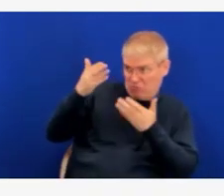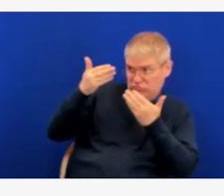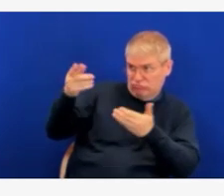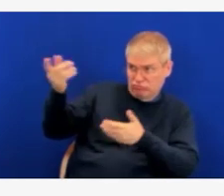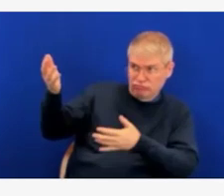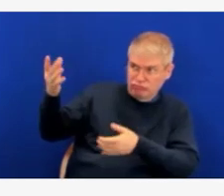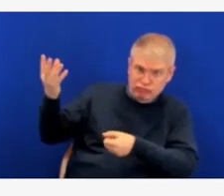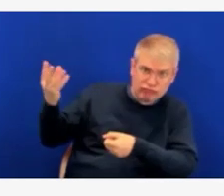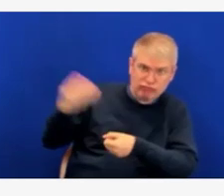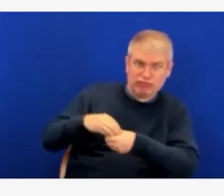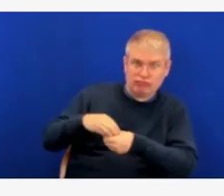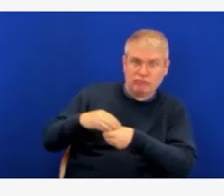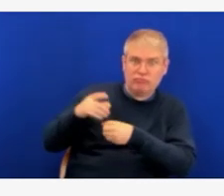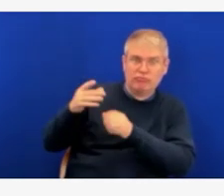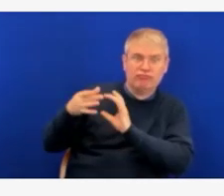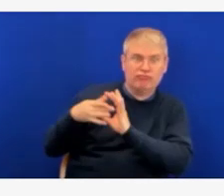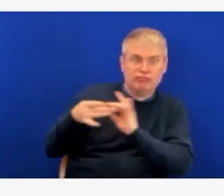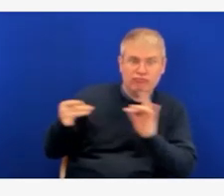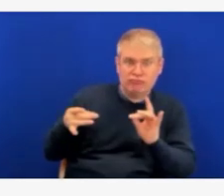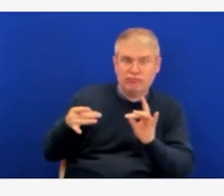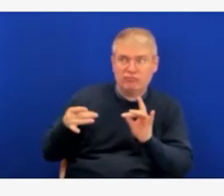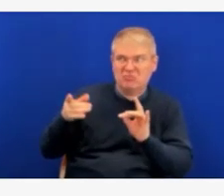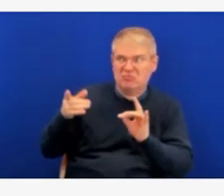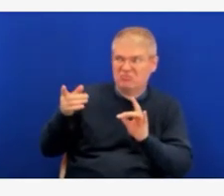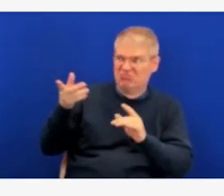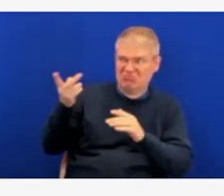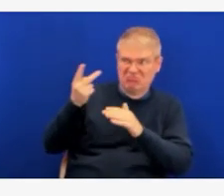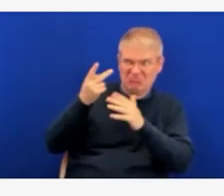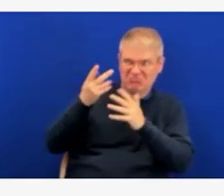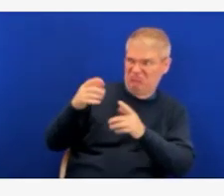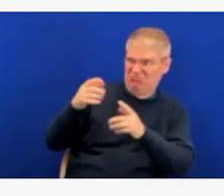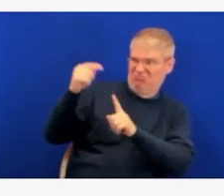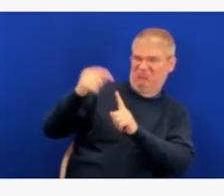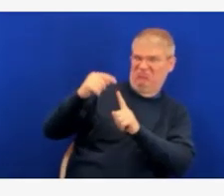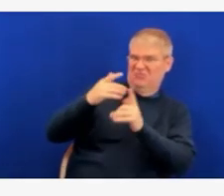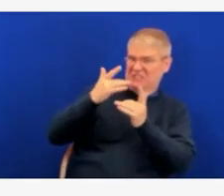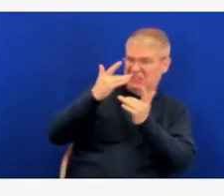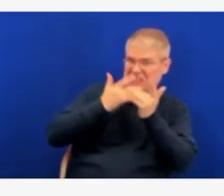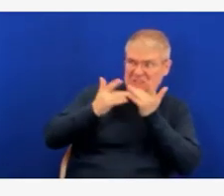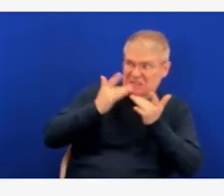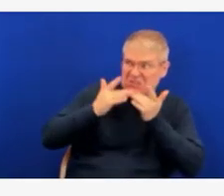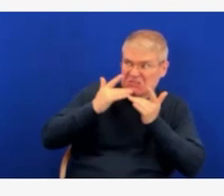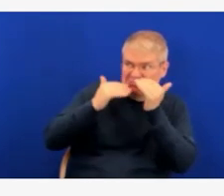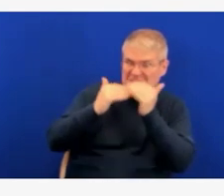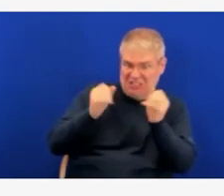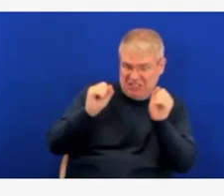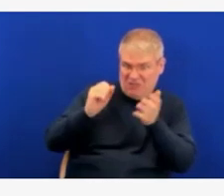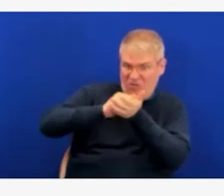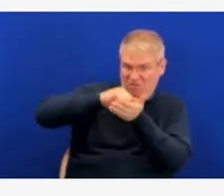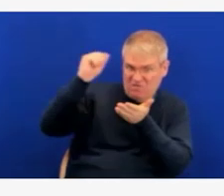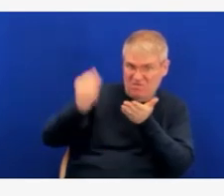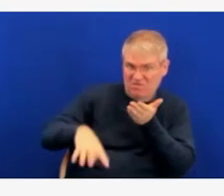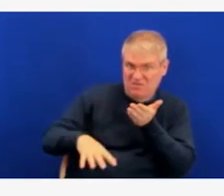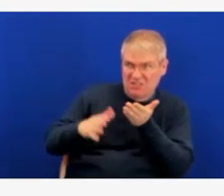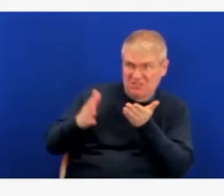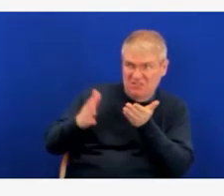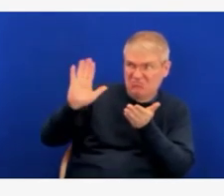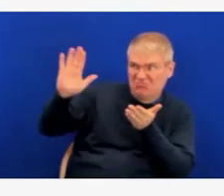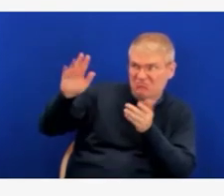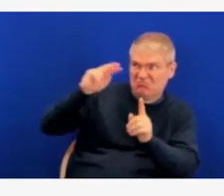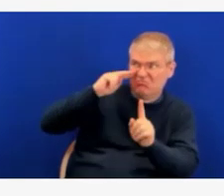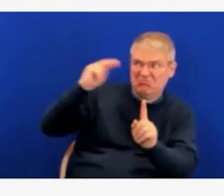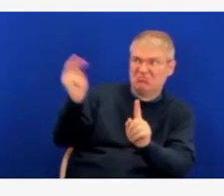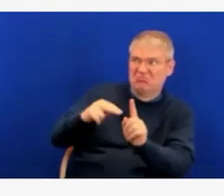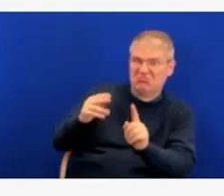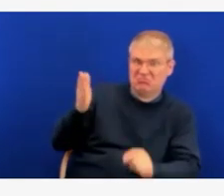moving out of crisis standards of care, but we have a little ways to go yet with some pressure that needs to be relieved from the hospitals. And, director, do you want to add